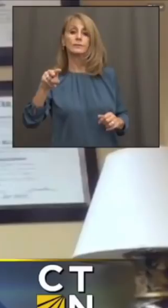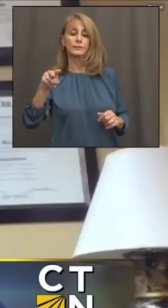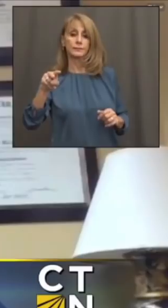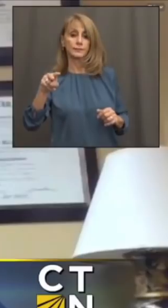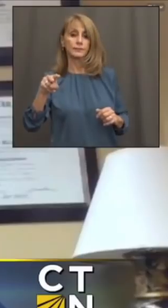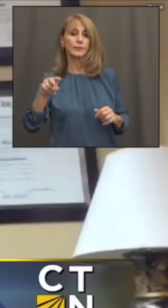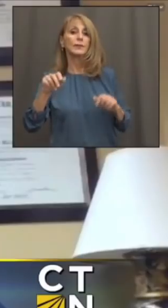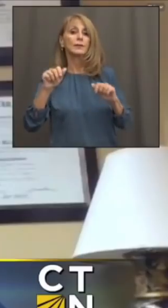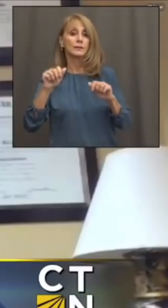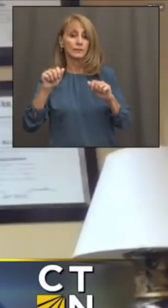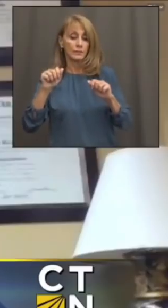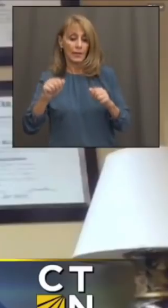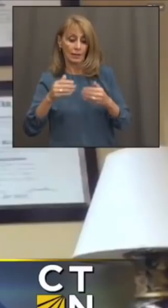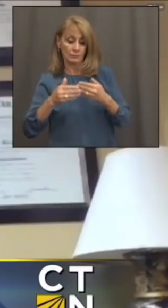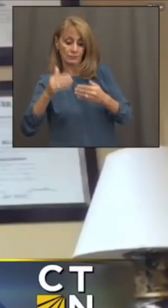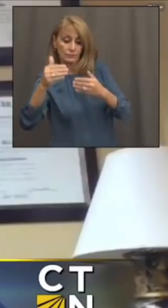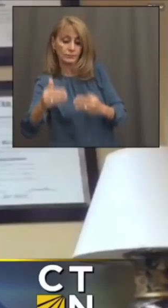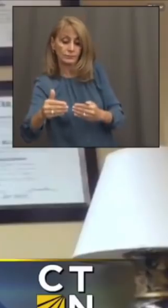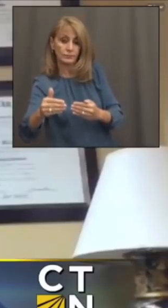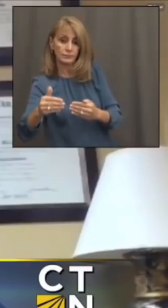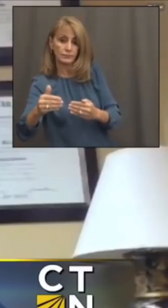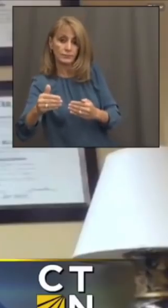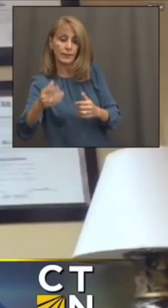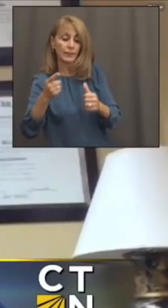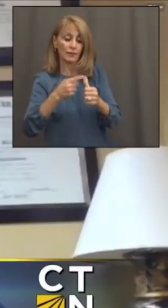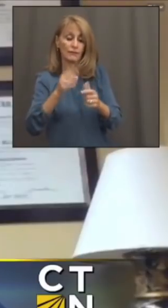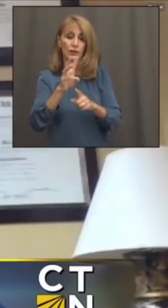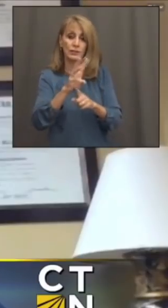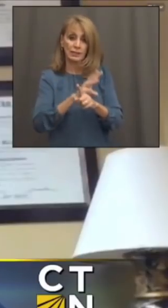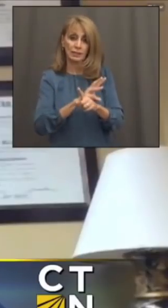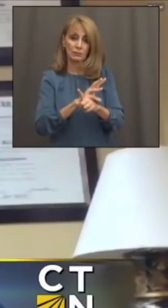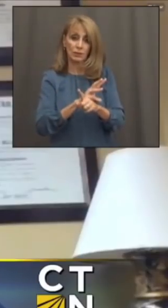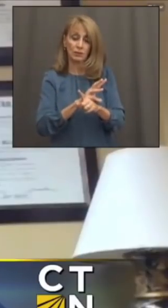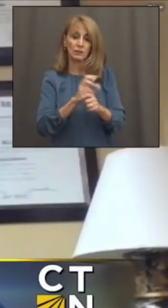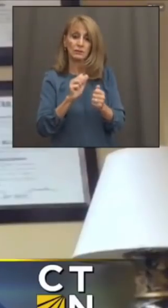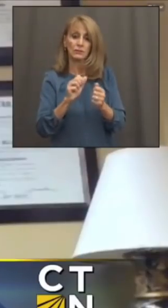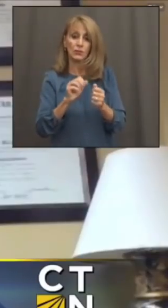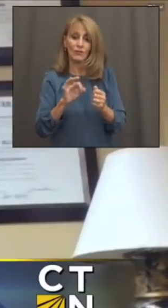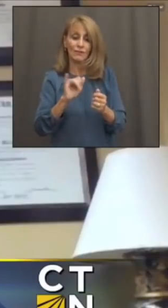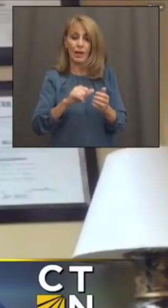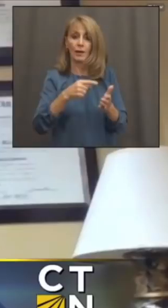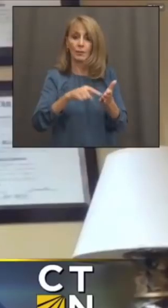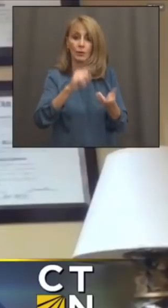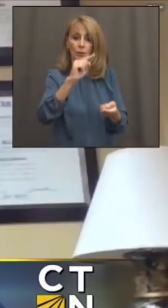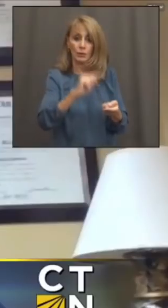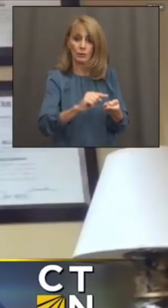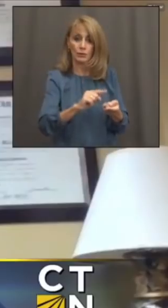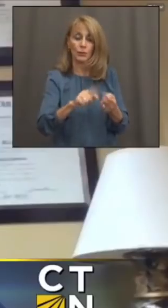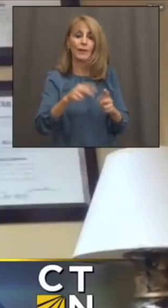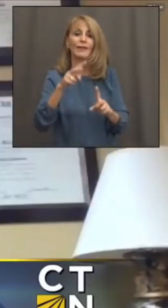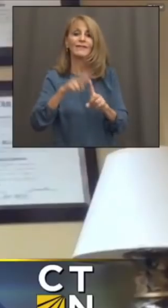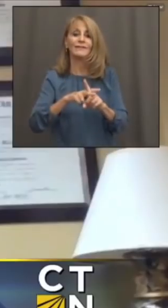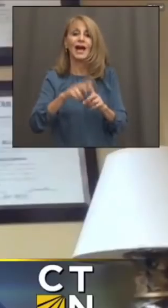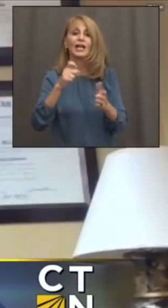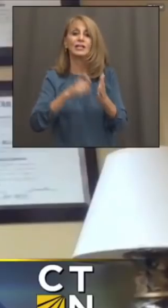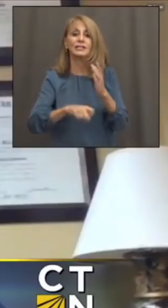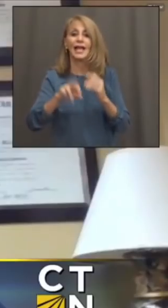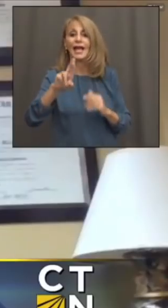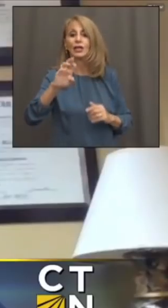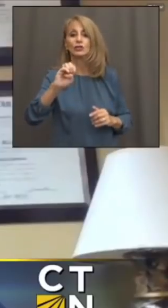able to recover their first six months of subsidies when they file the tax returns